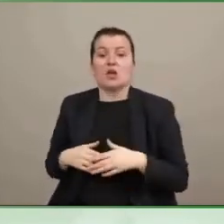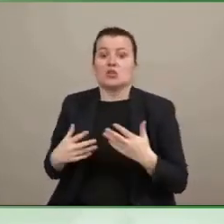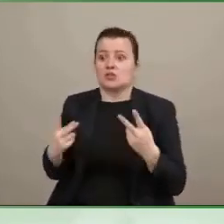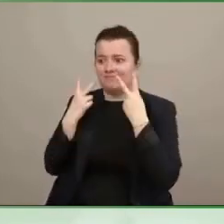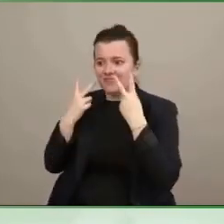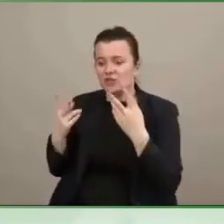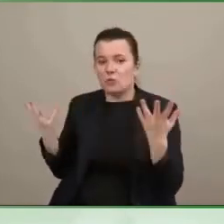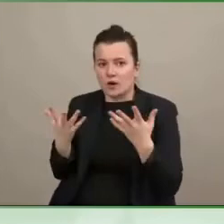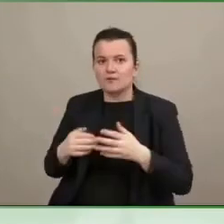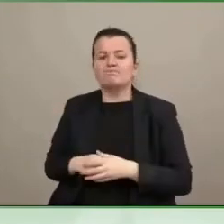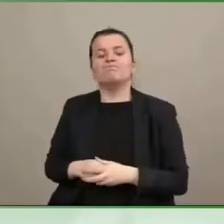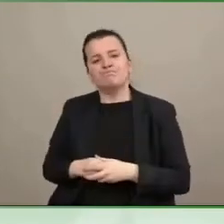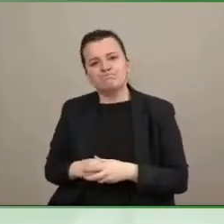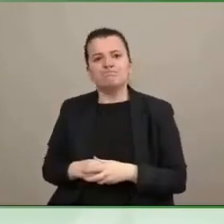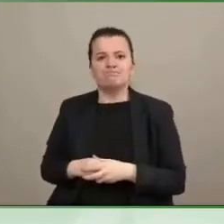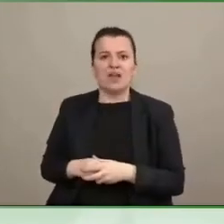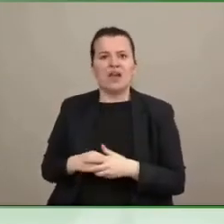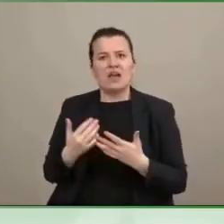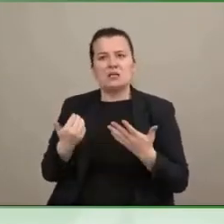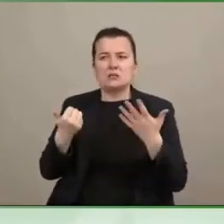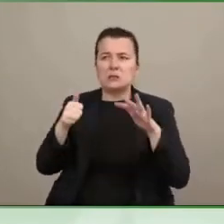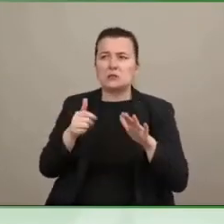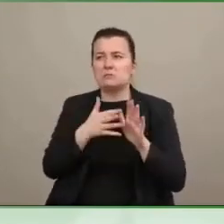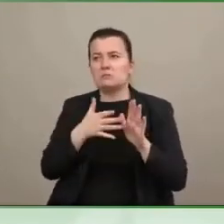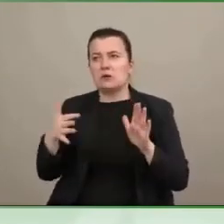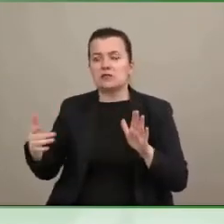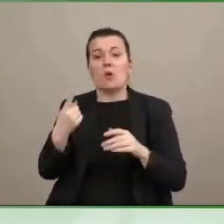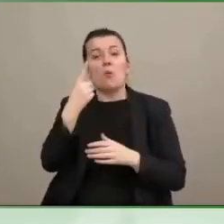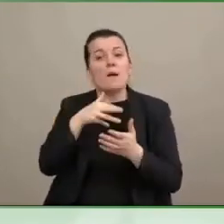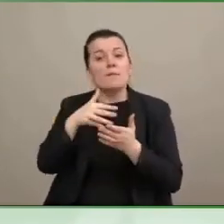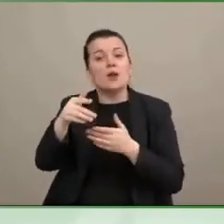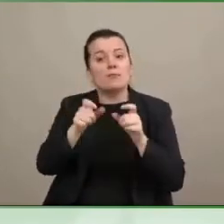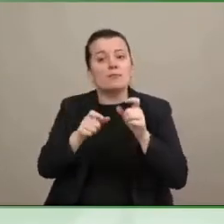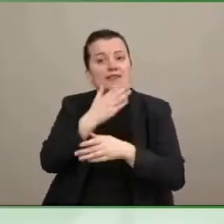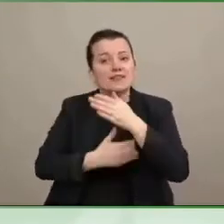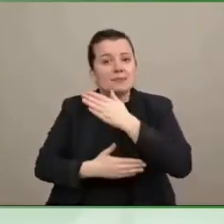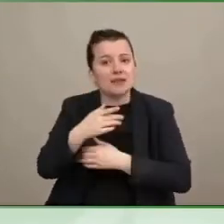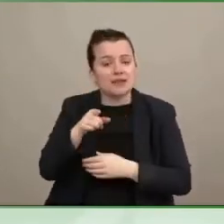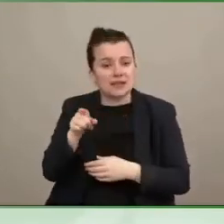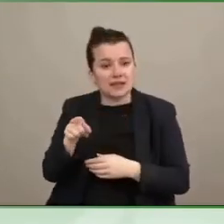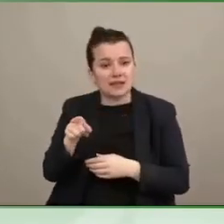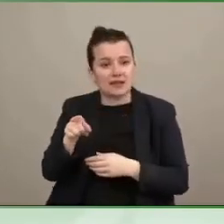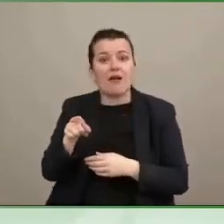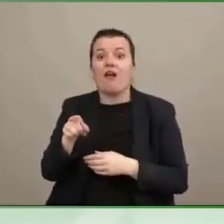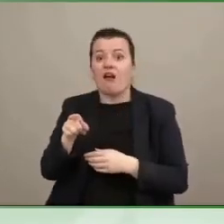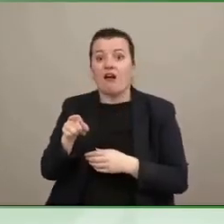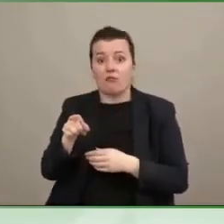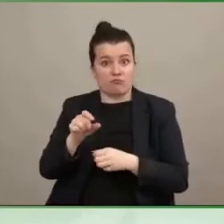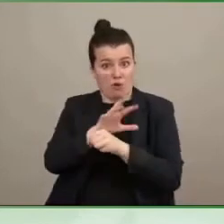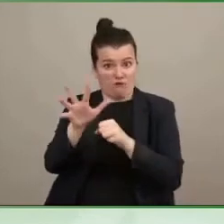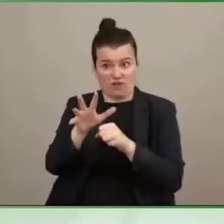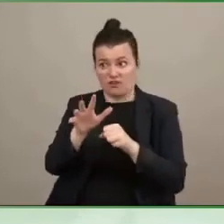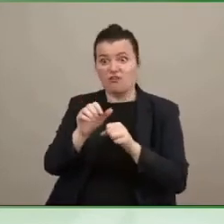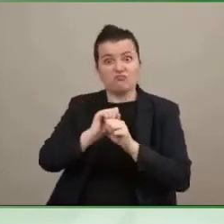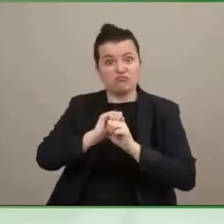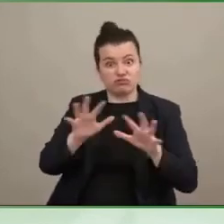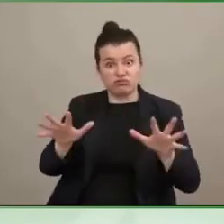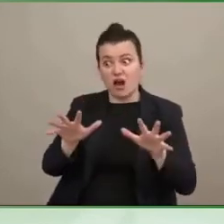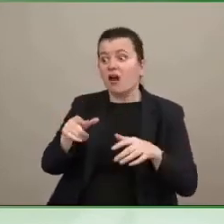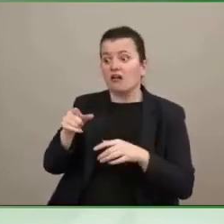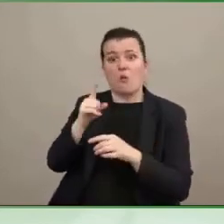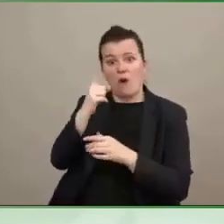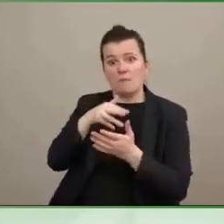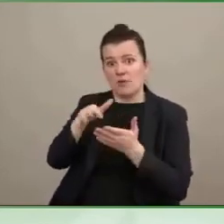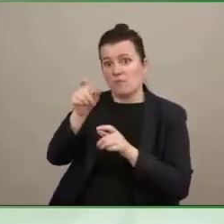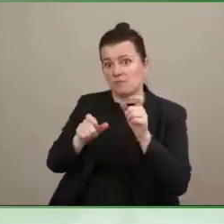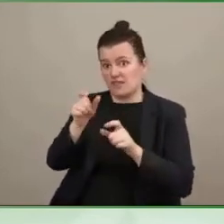almost one million people with disabilities that were let go of their jobs. You know, there's a saying that that is